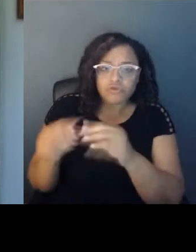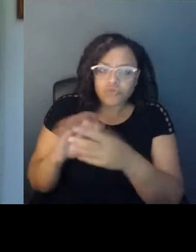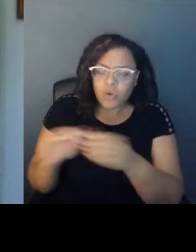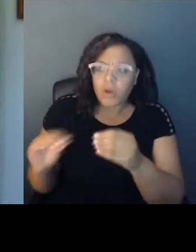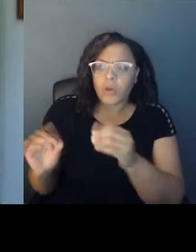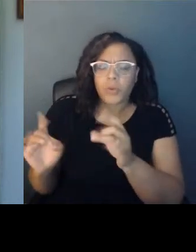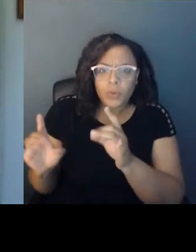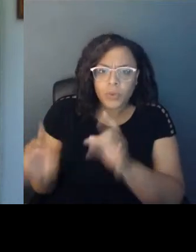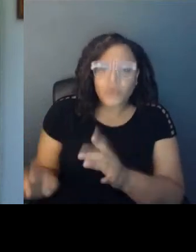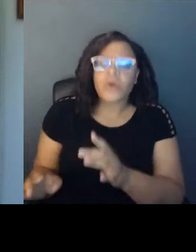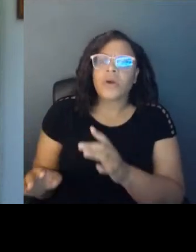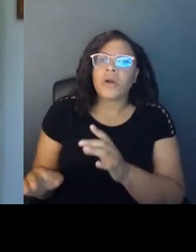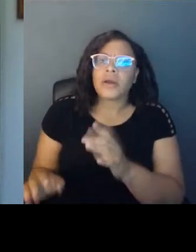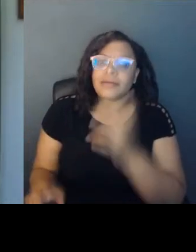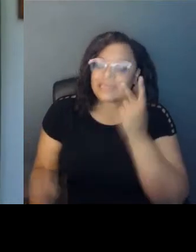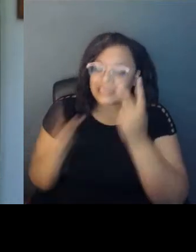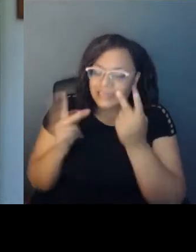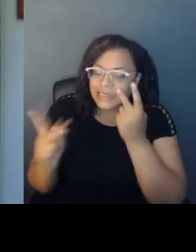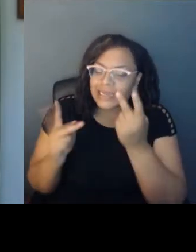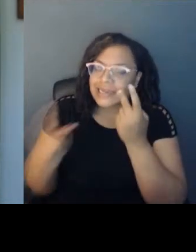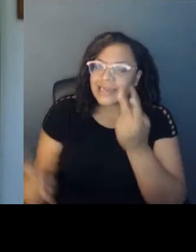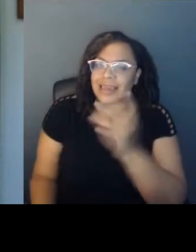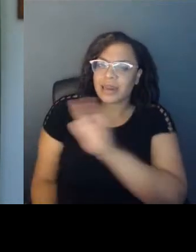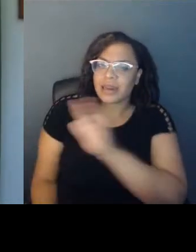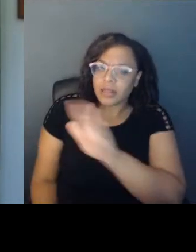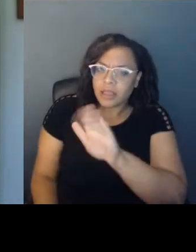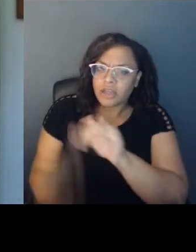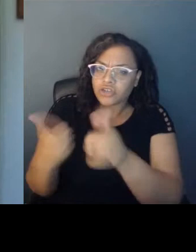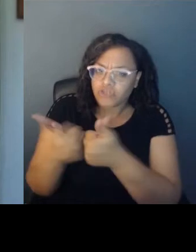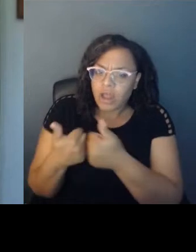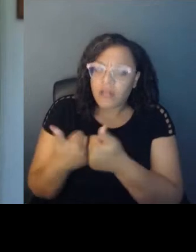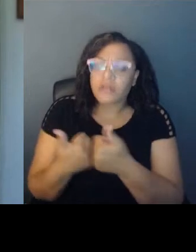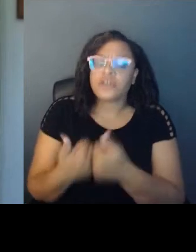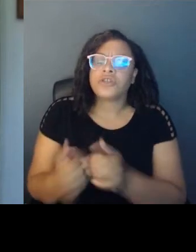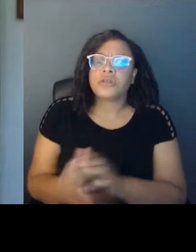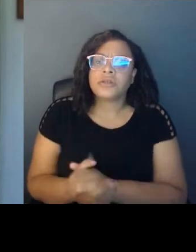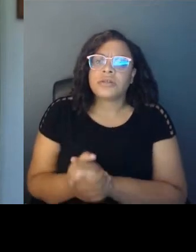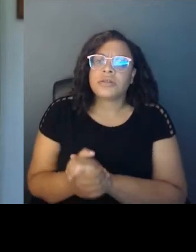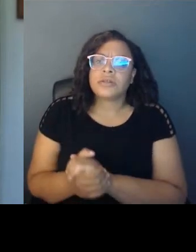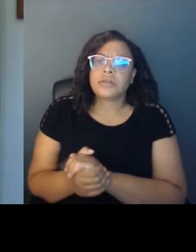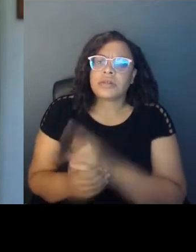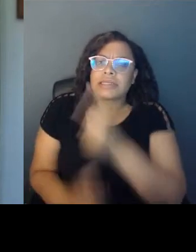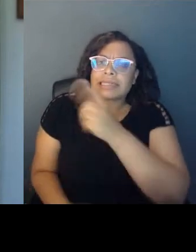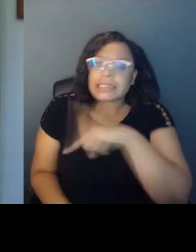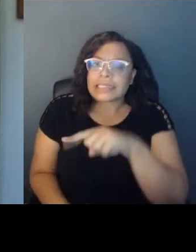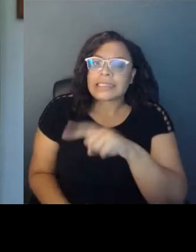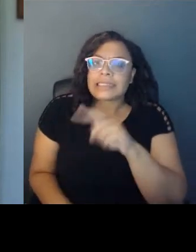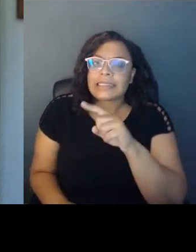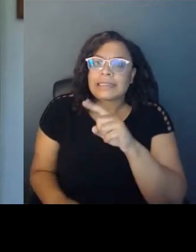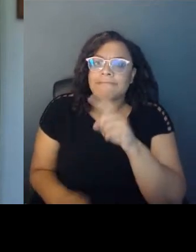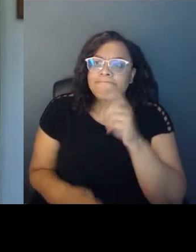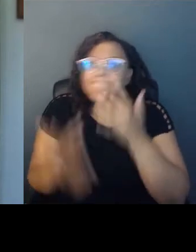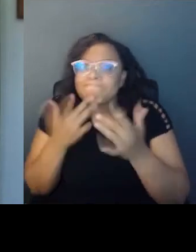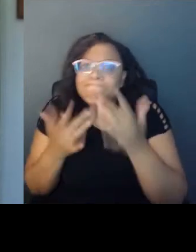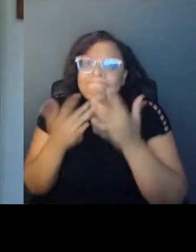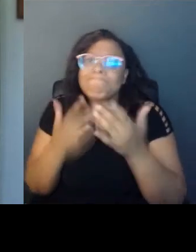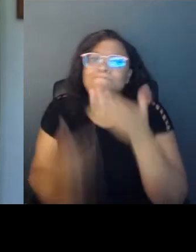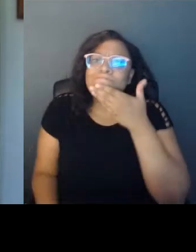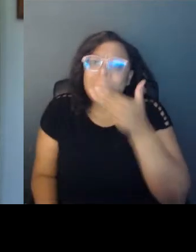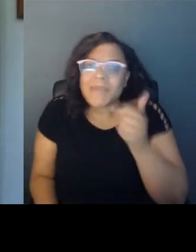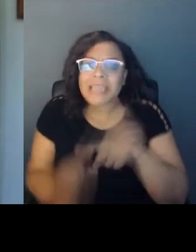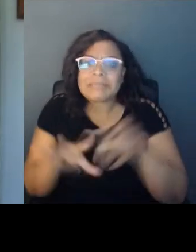And through all those challenges, people do everything they can to hold on to their humanity, to hold on to